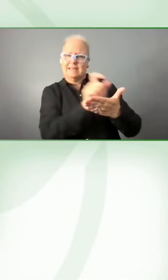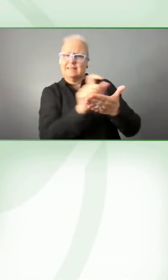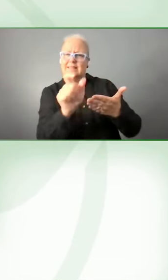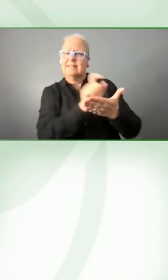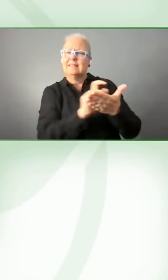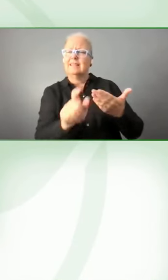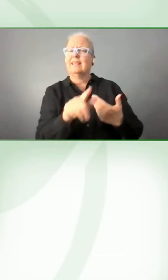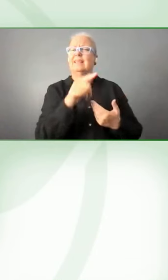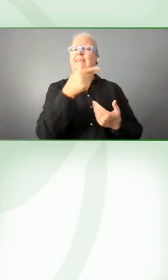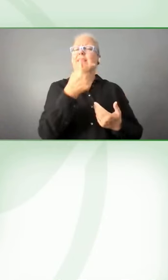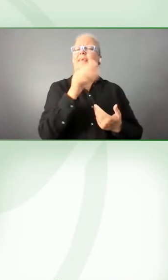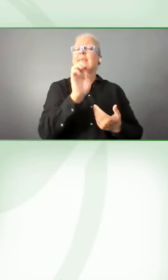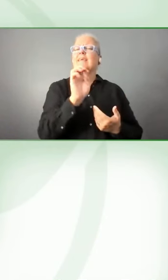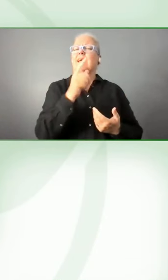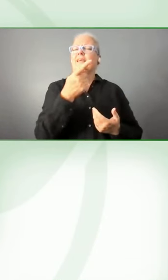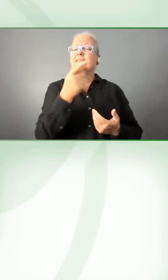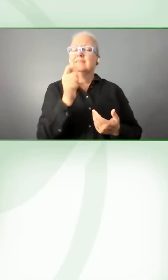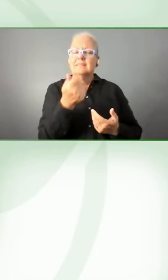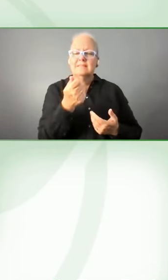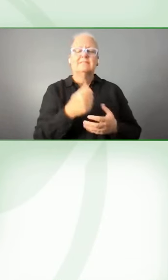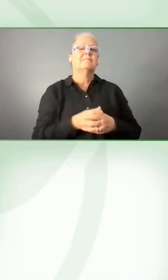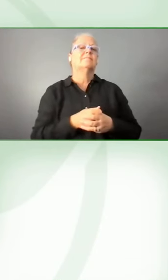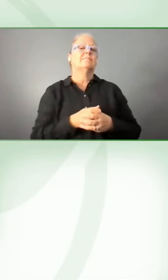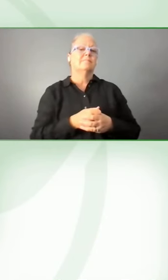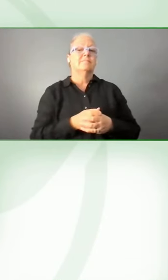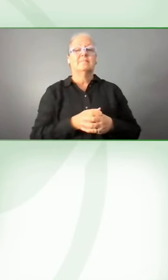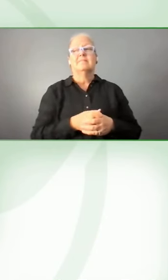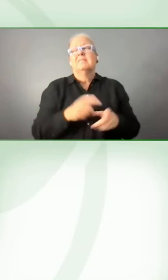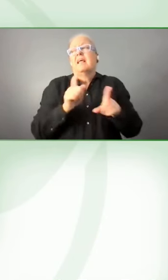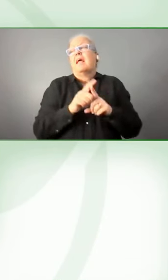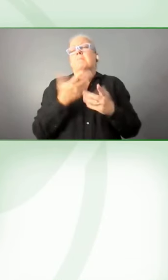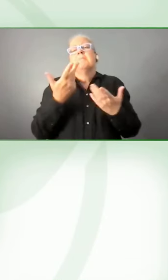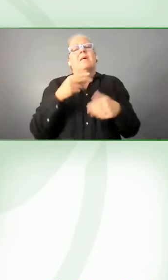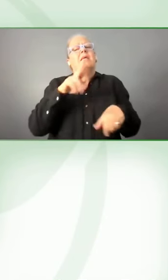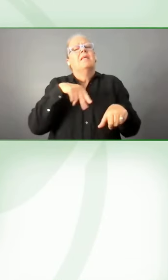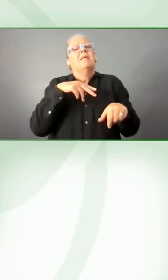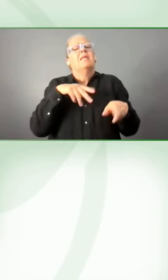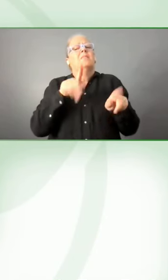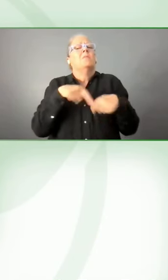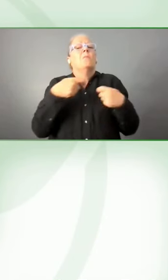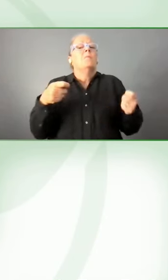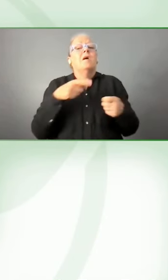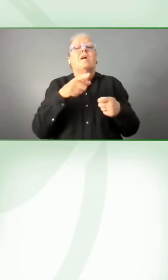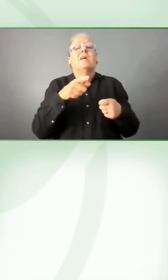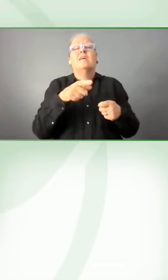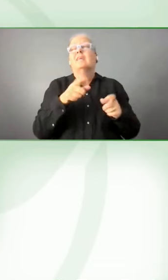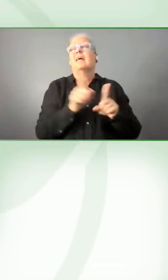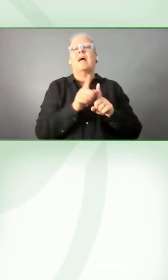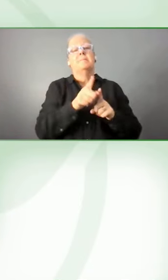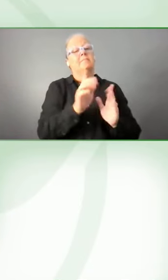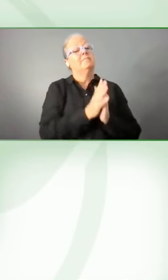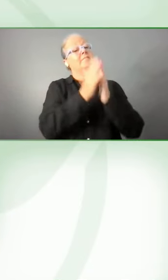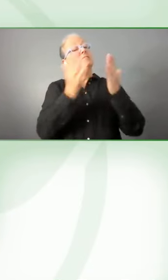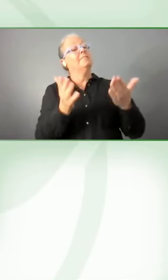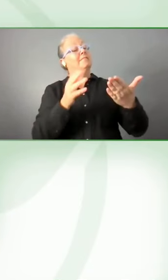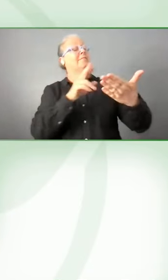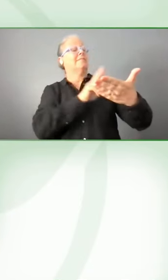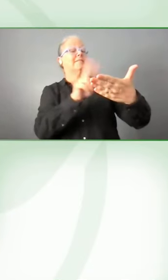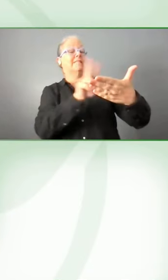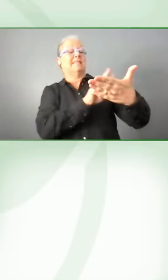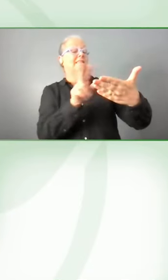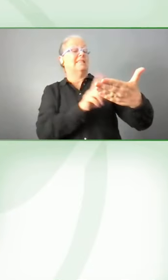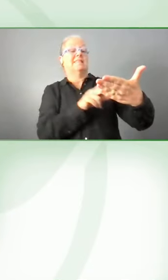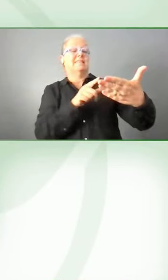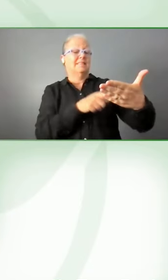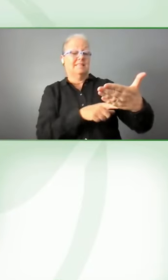I mean, it was just a natural evolution, right? You don't want to read a book and have a textbook for a student that